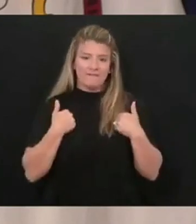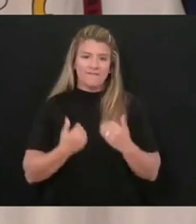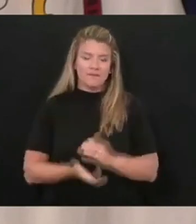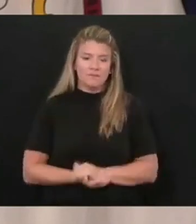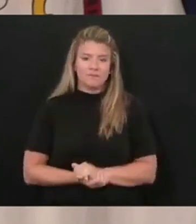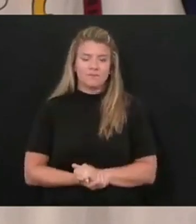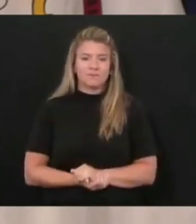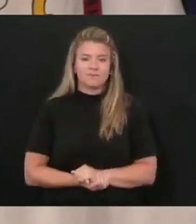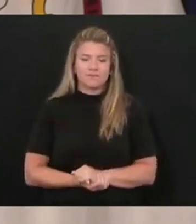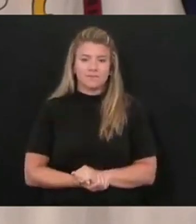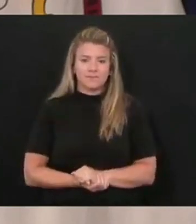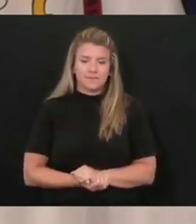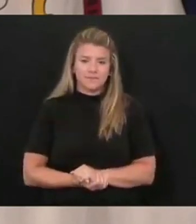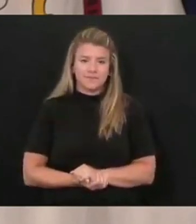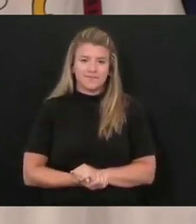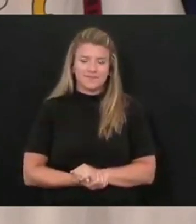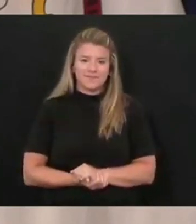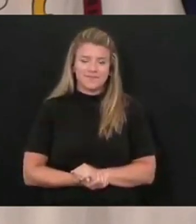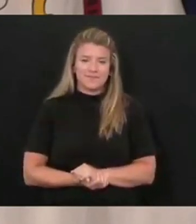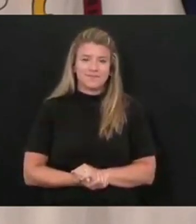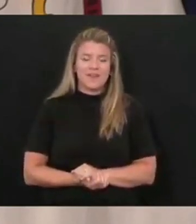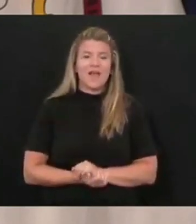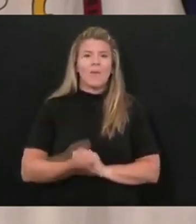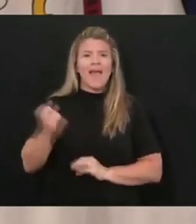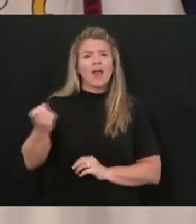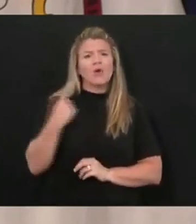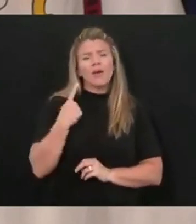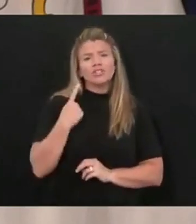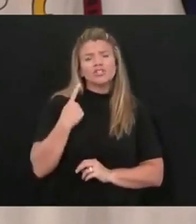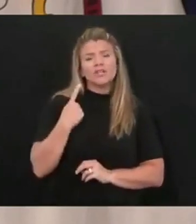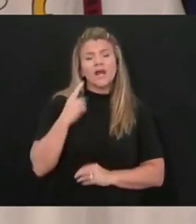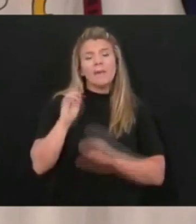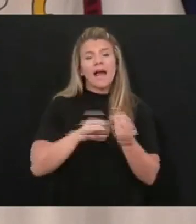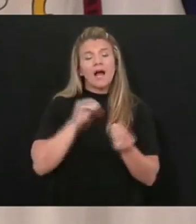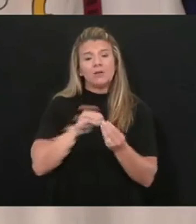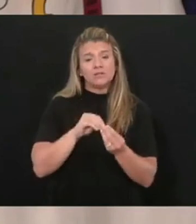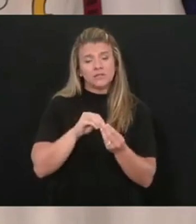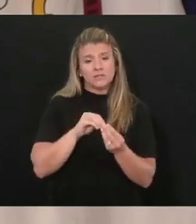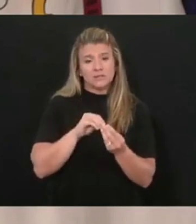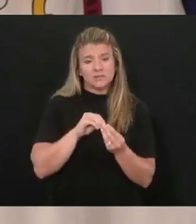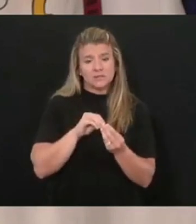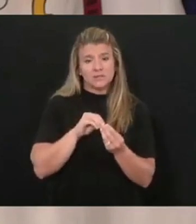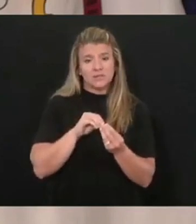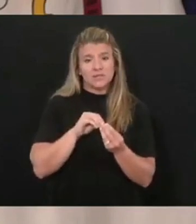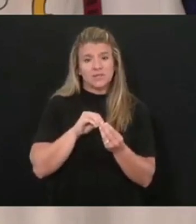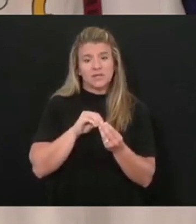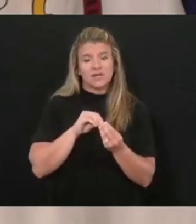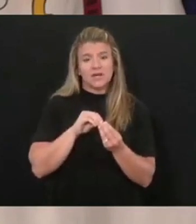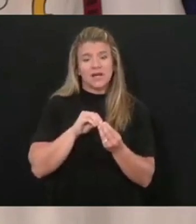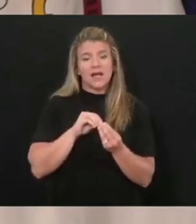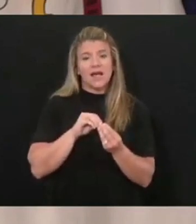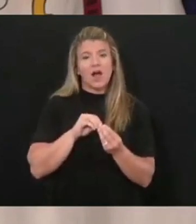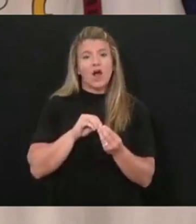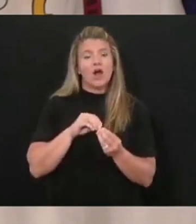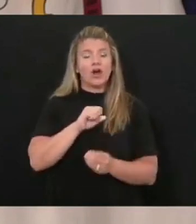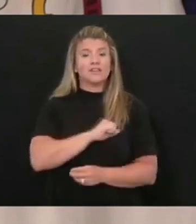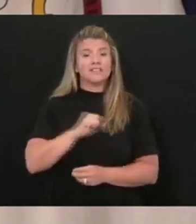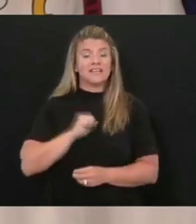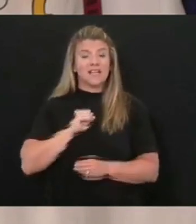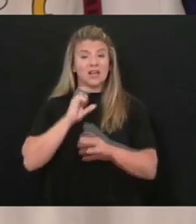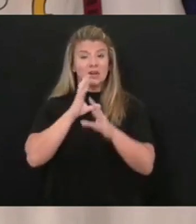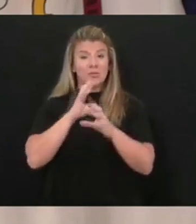I want to leave by just saying this. We had a question in regard to, you know, our Senate president, Mitch